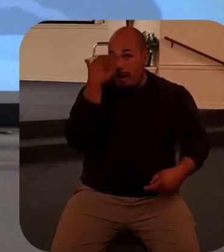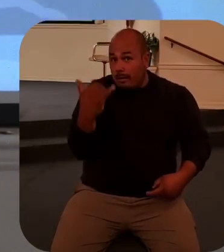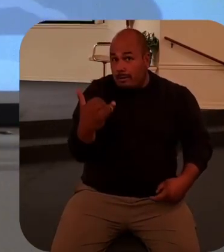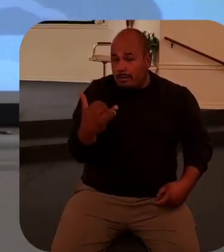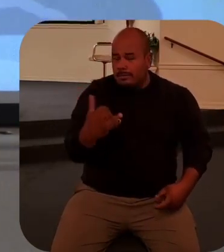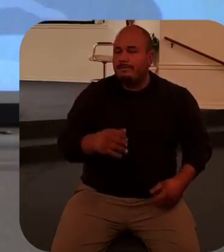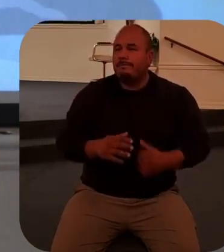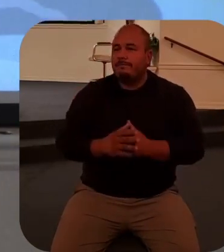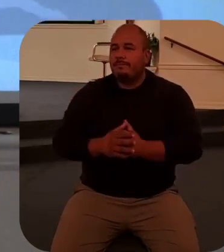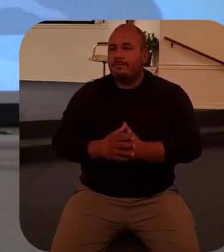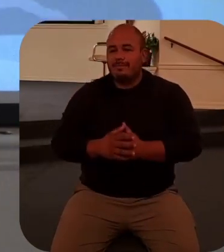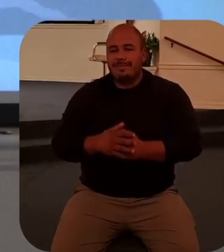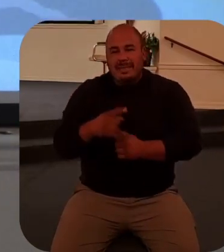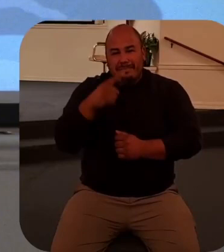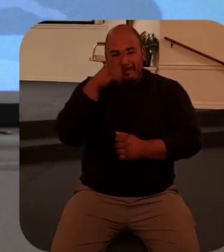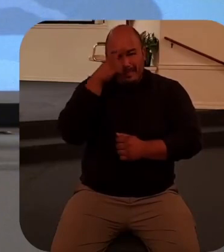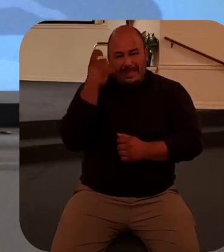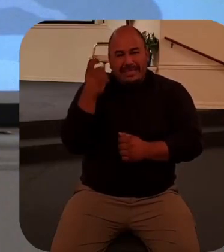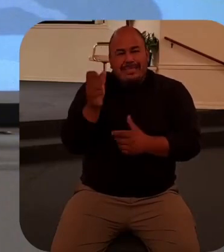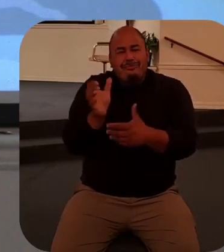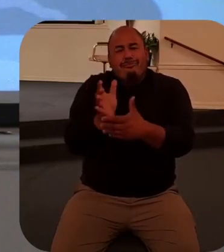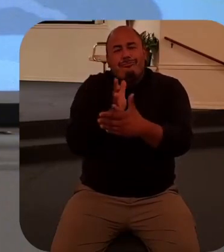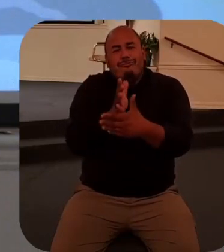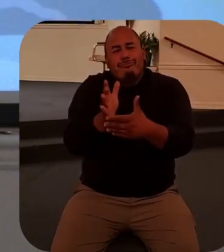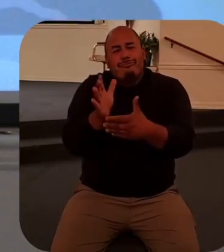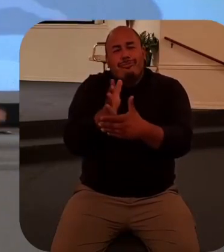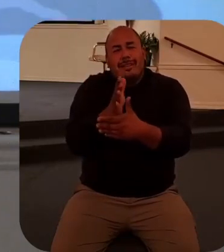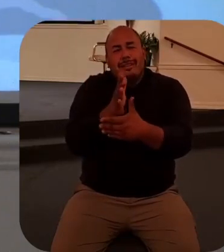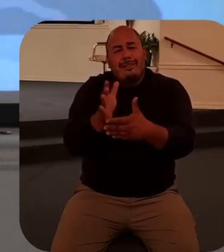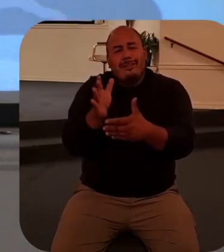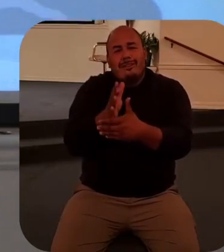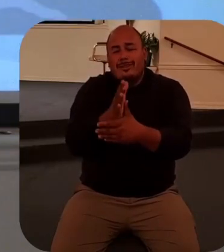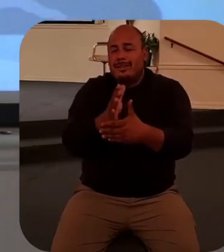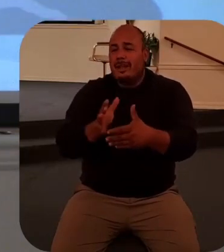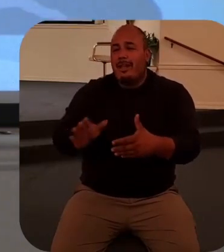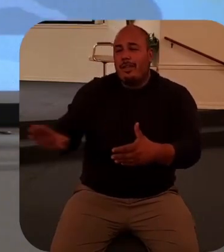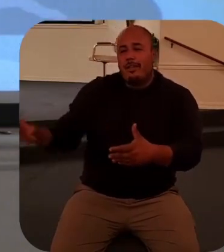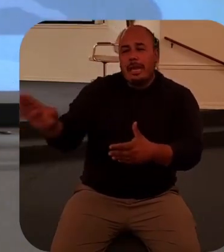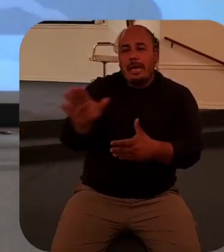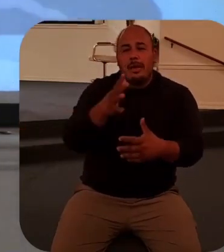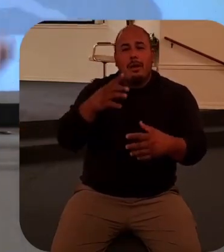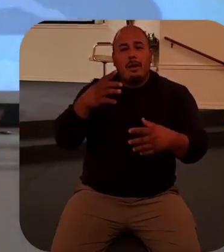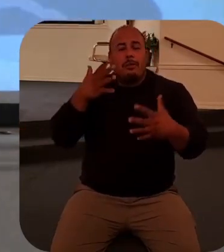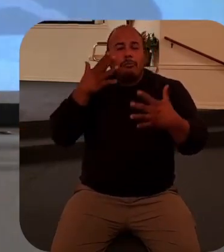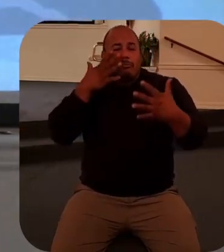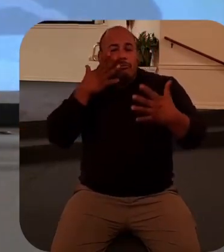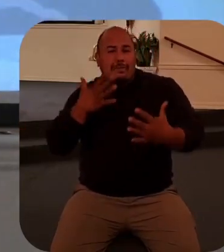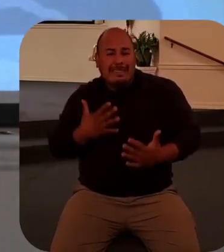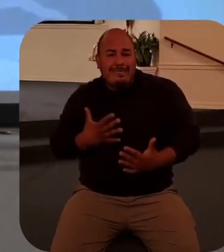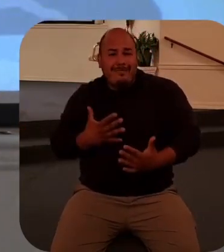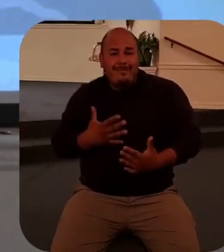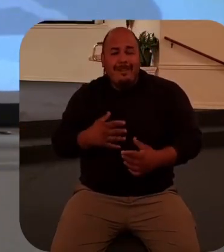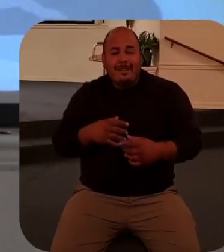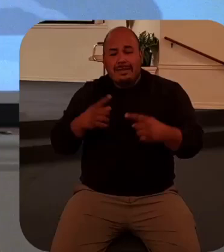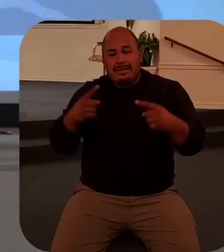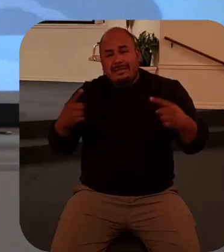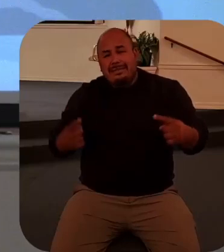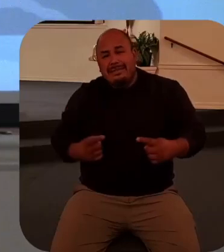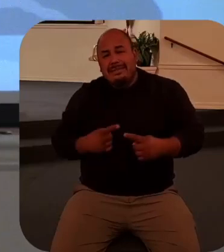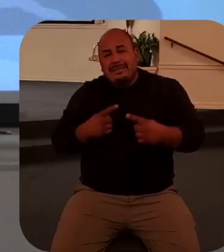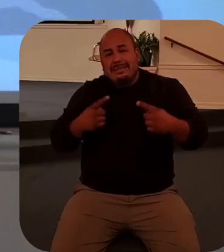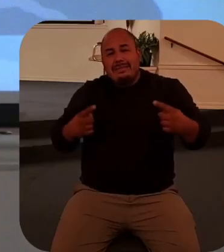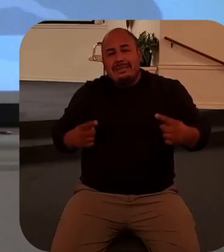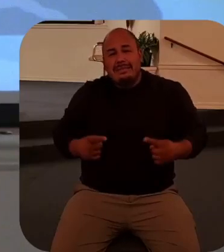well because he shared the grief of Mary and Martha and their friends even though he knew he was about to raise Lazarus back to life